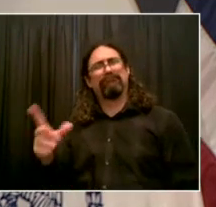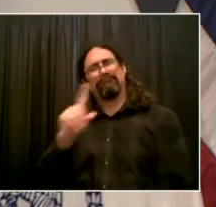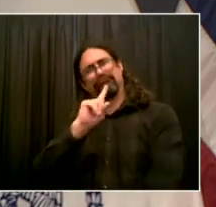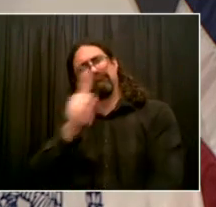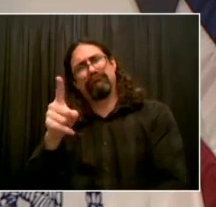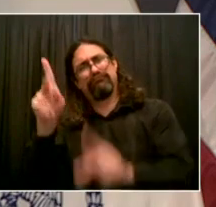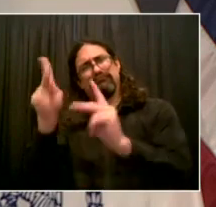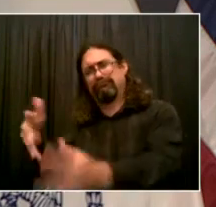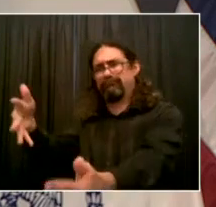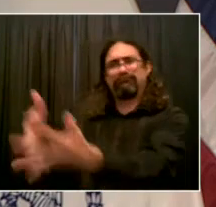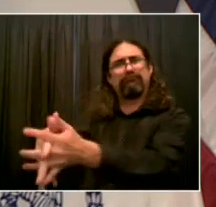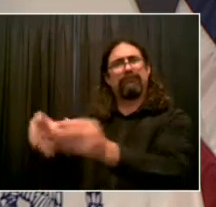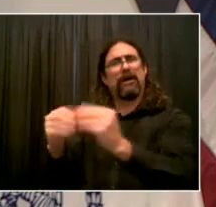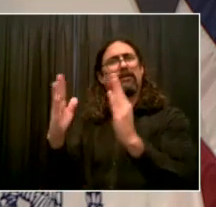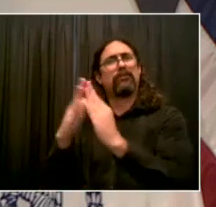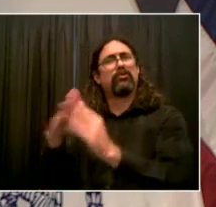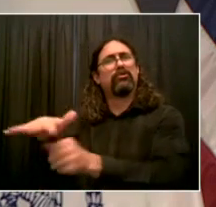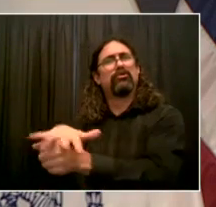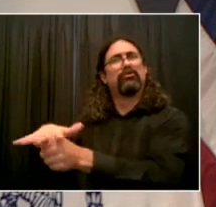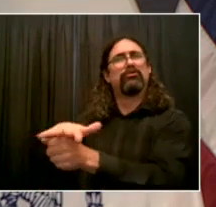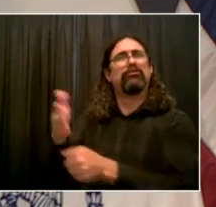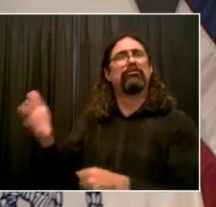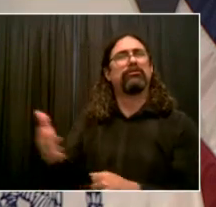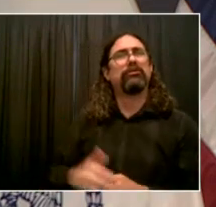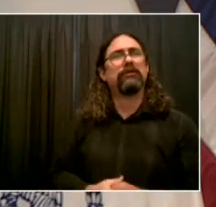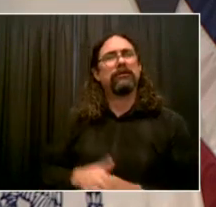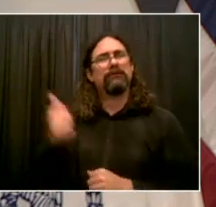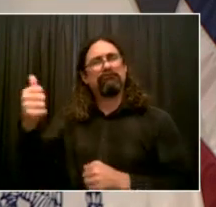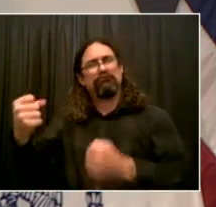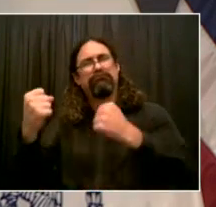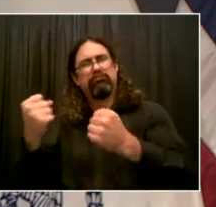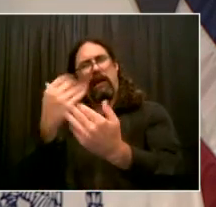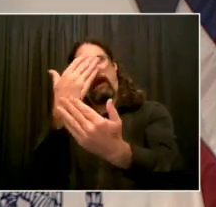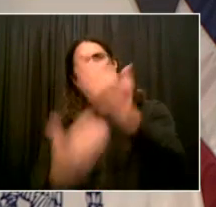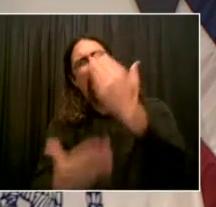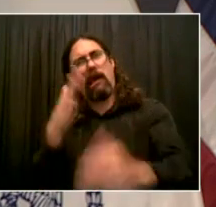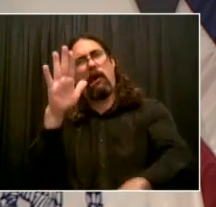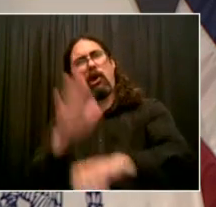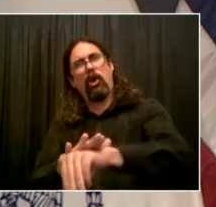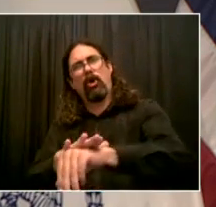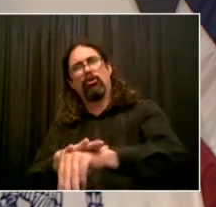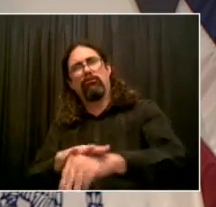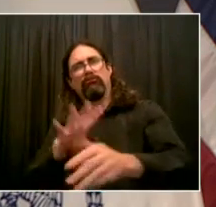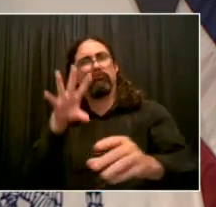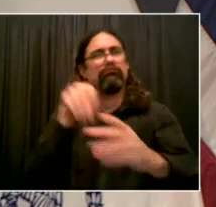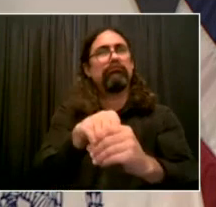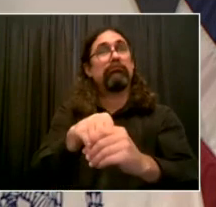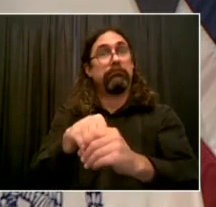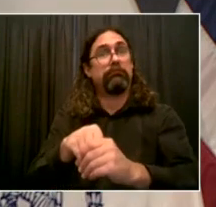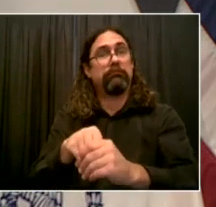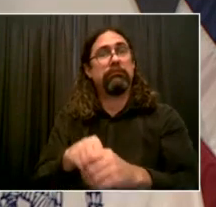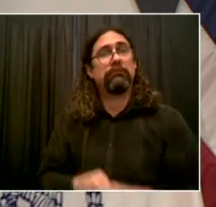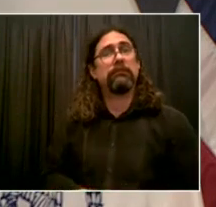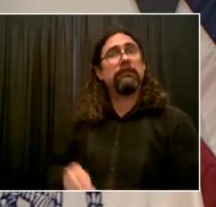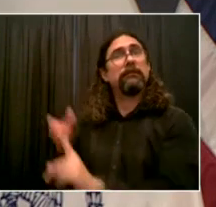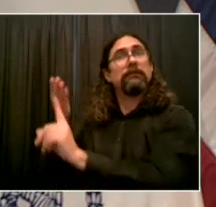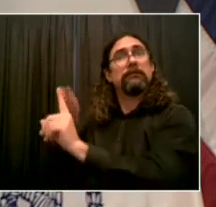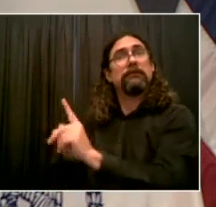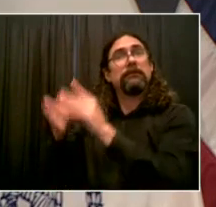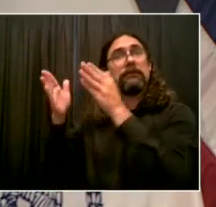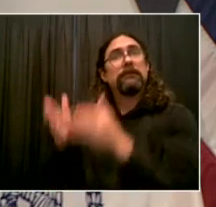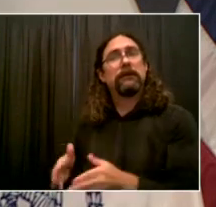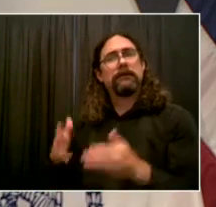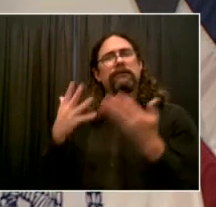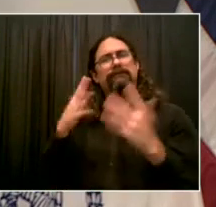work at the community level, engaging community folks, getting them to do what they needed to do to be safe. She's now working